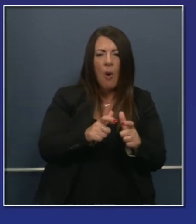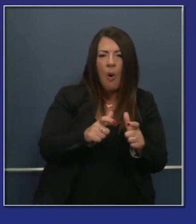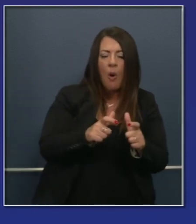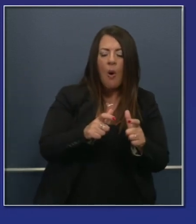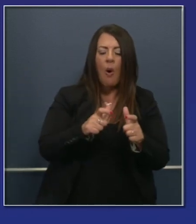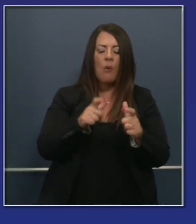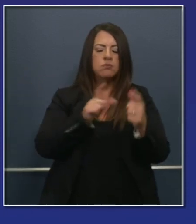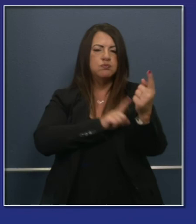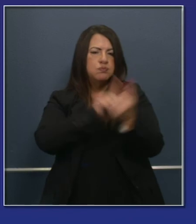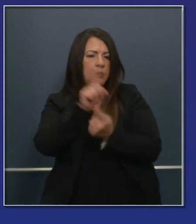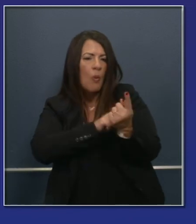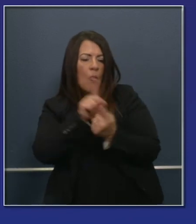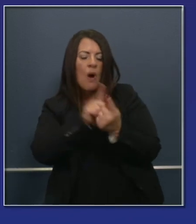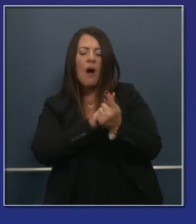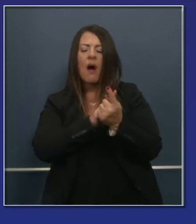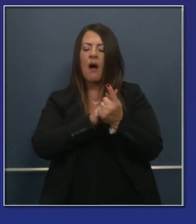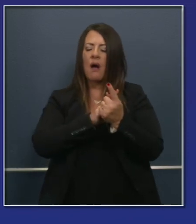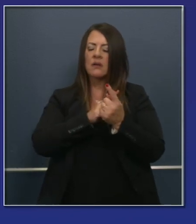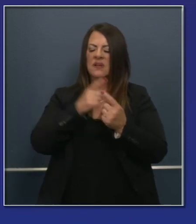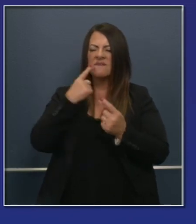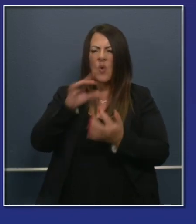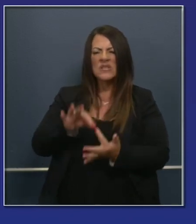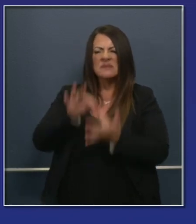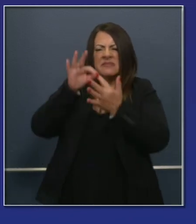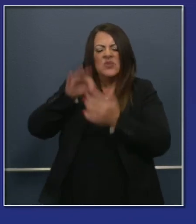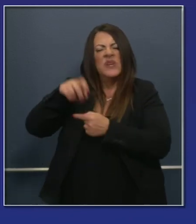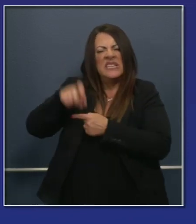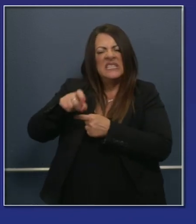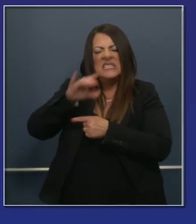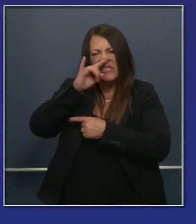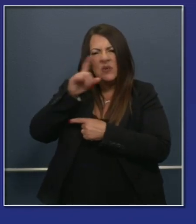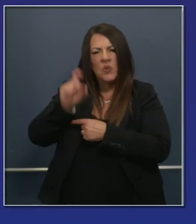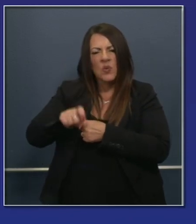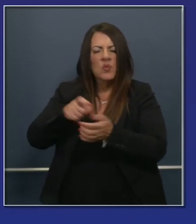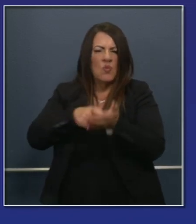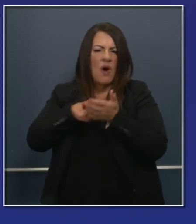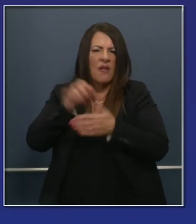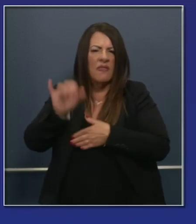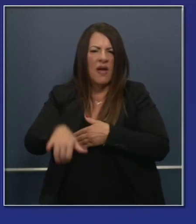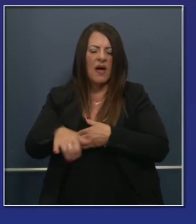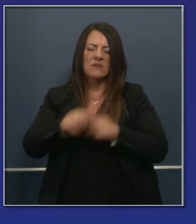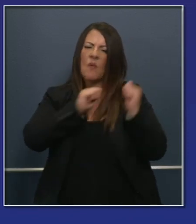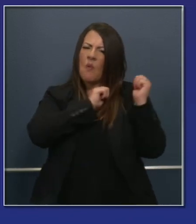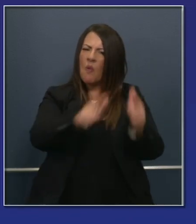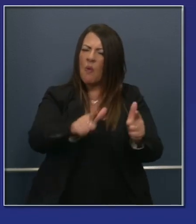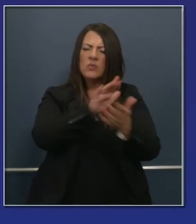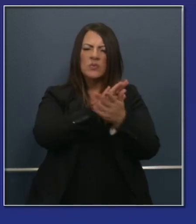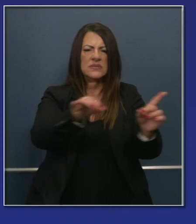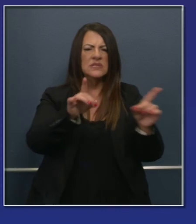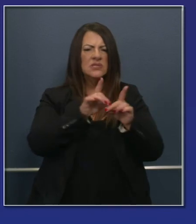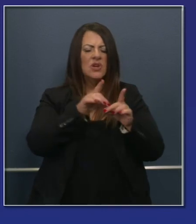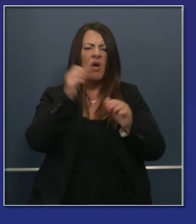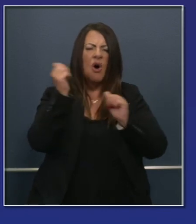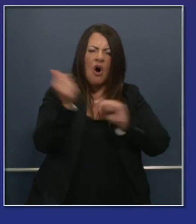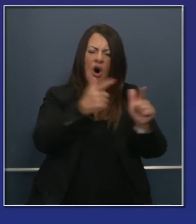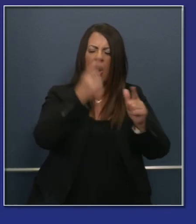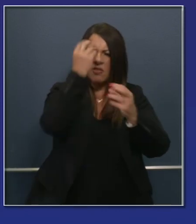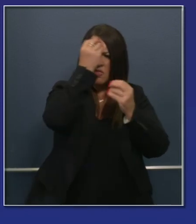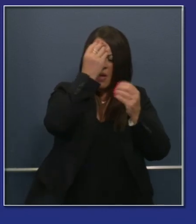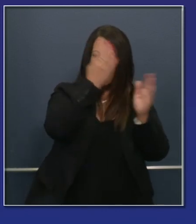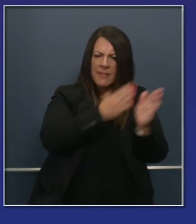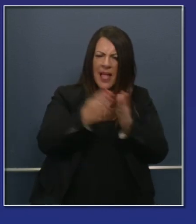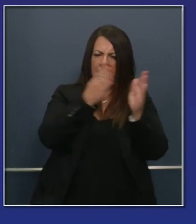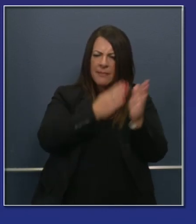where those are needed to meet special needs. And every one of these districts had really thought through how to get